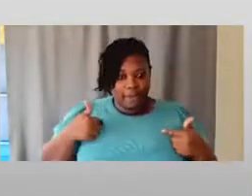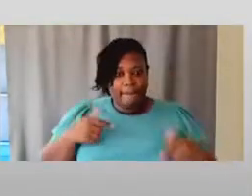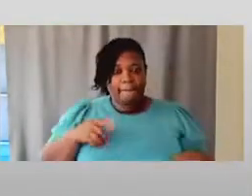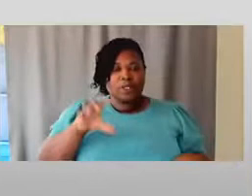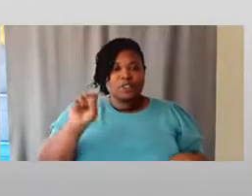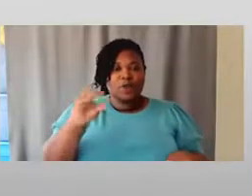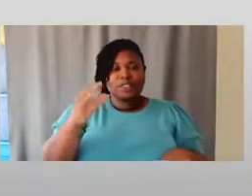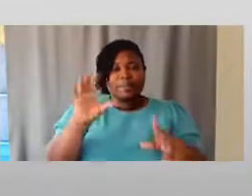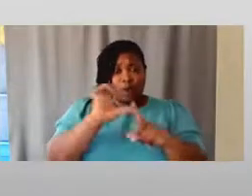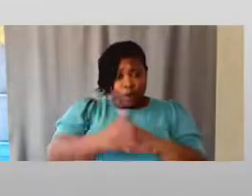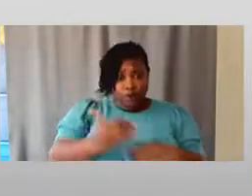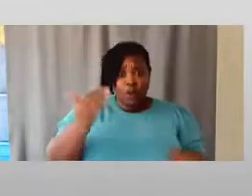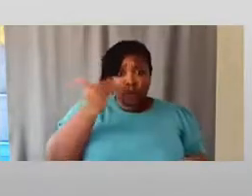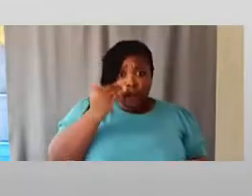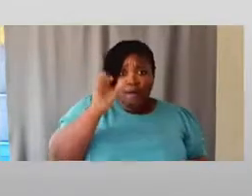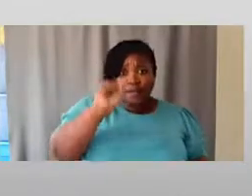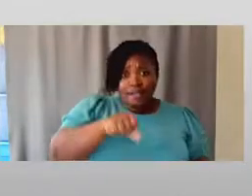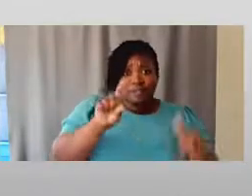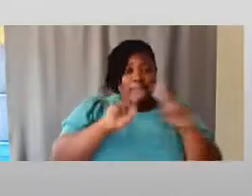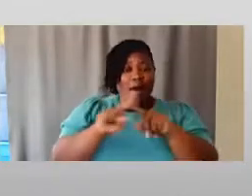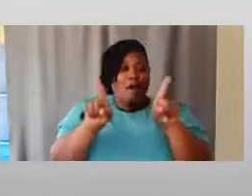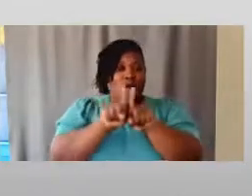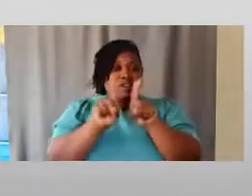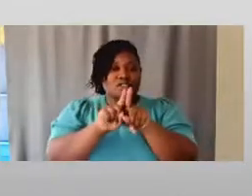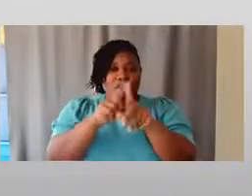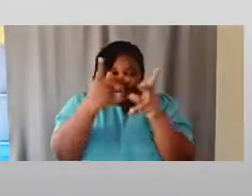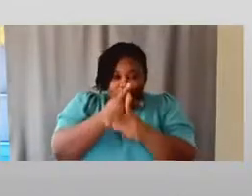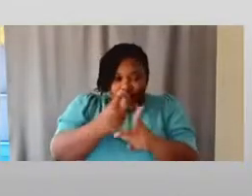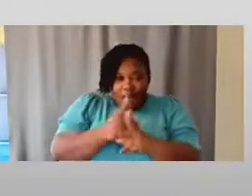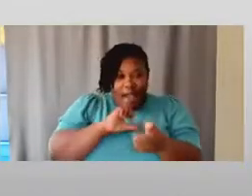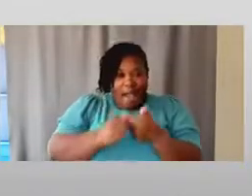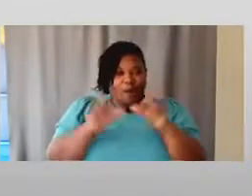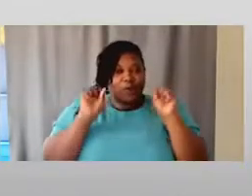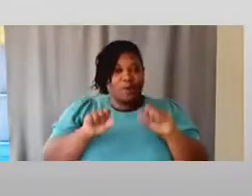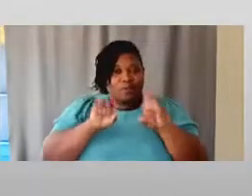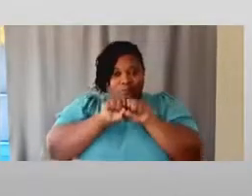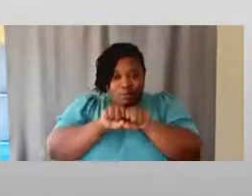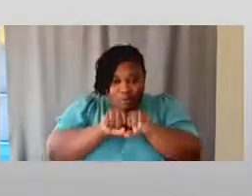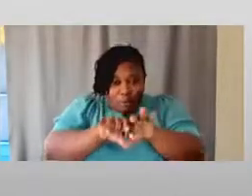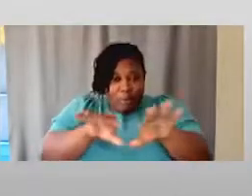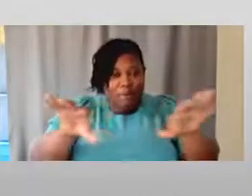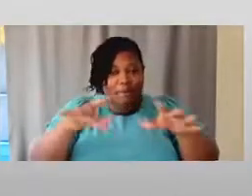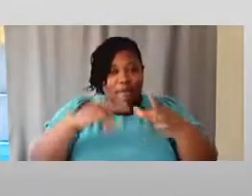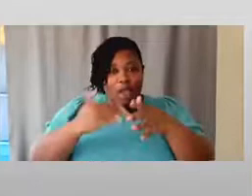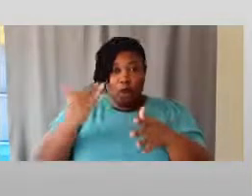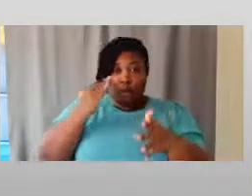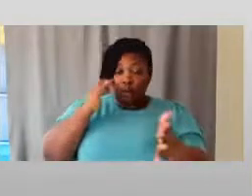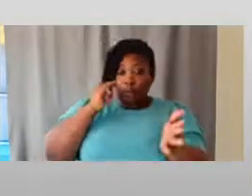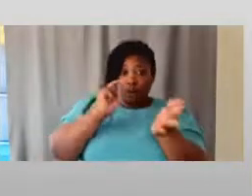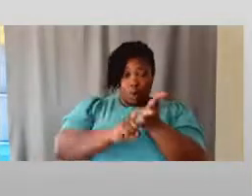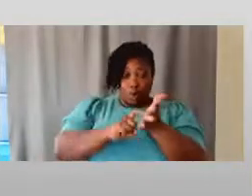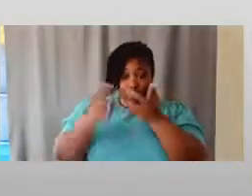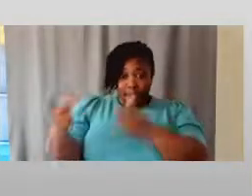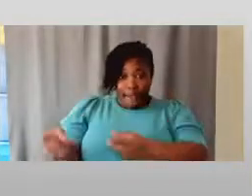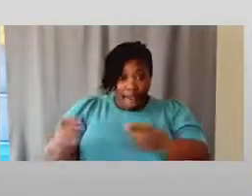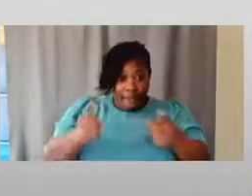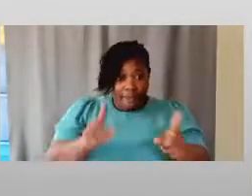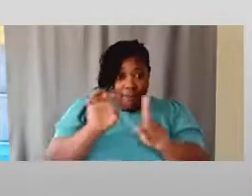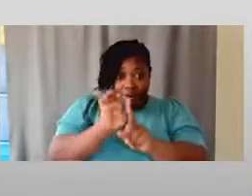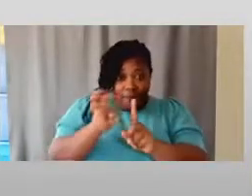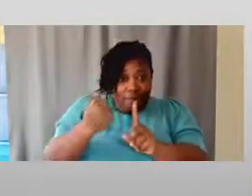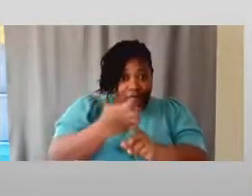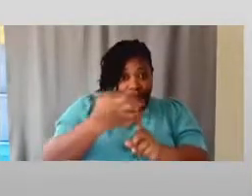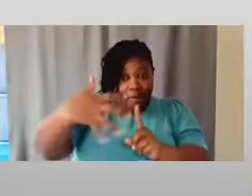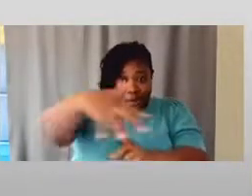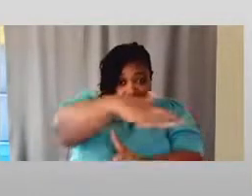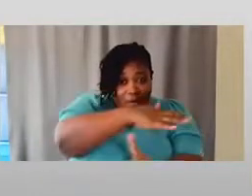out how you can spread these dynamics and notice what's going on in the room and what's going on in the environment. And like